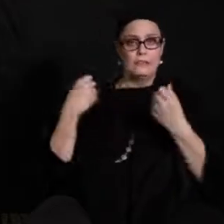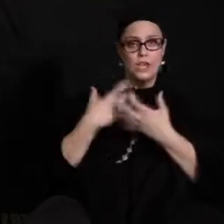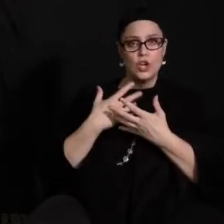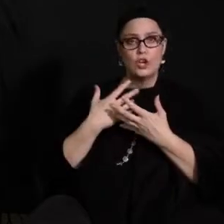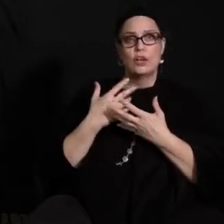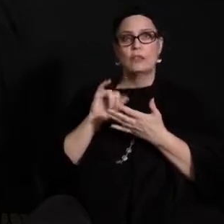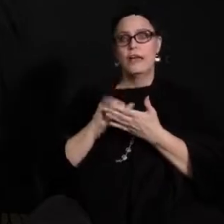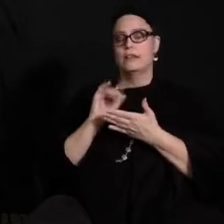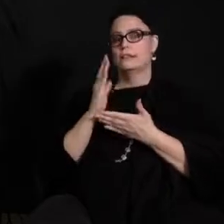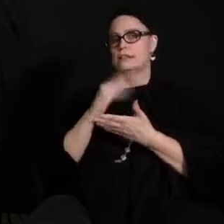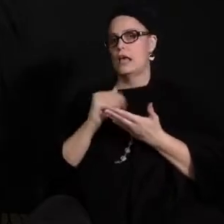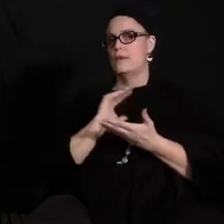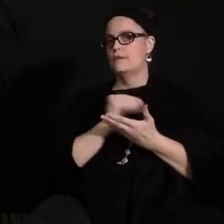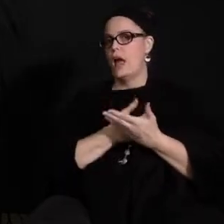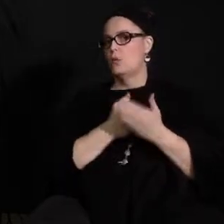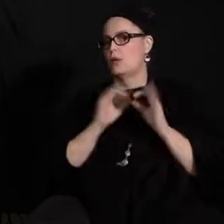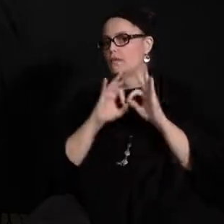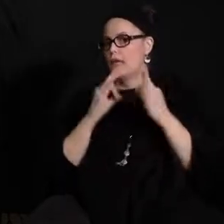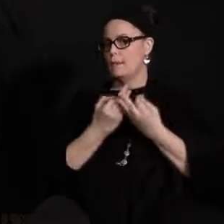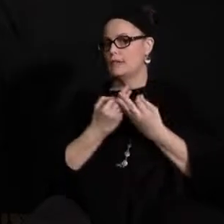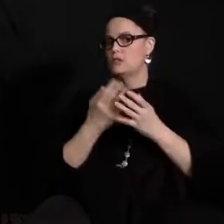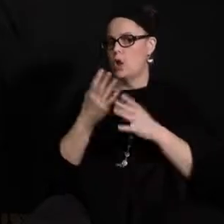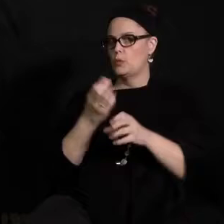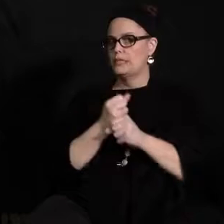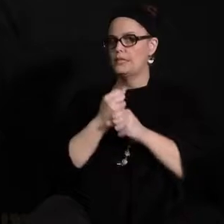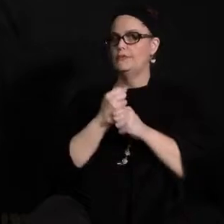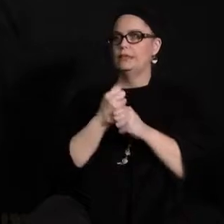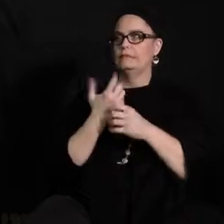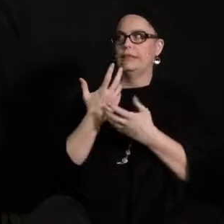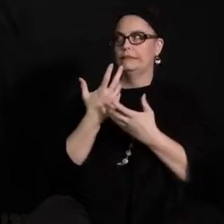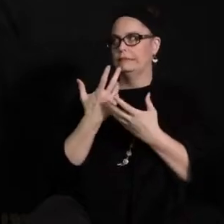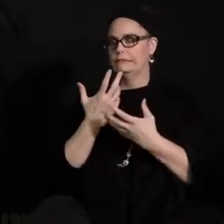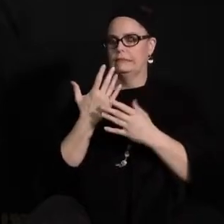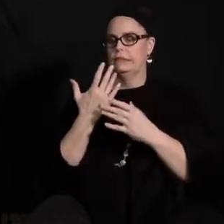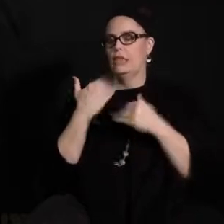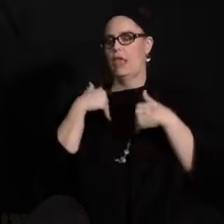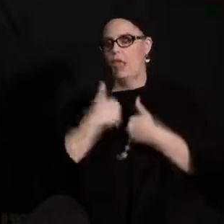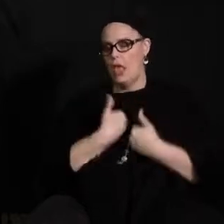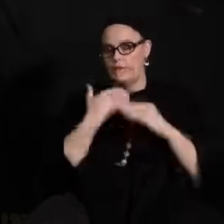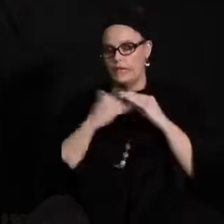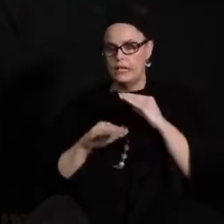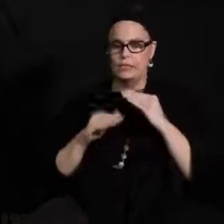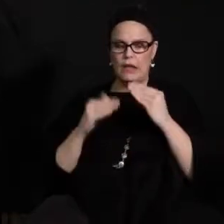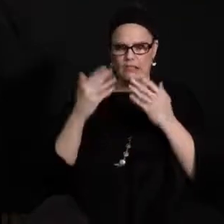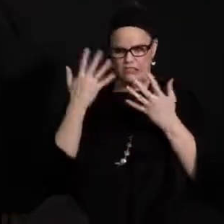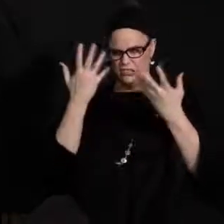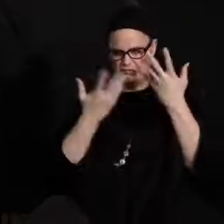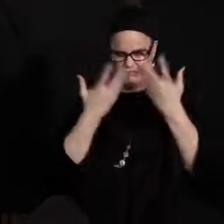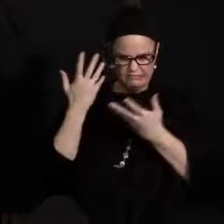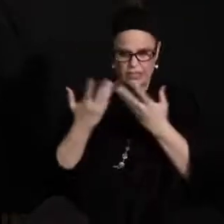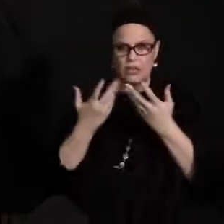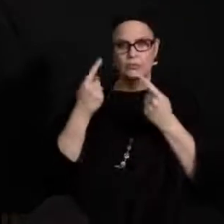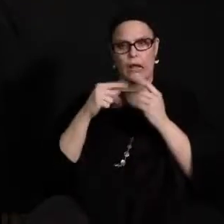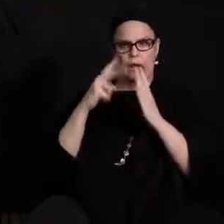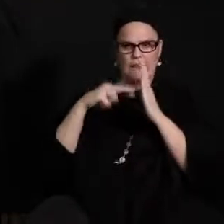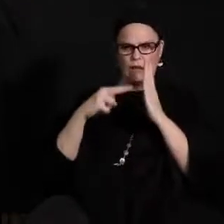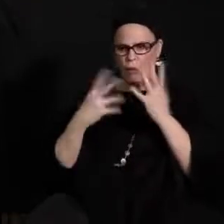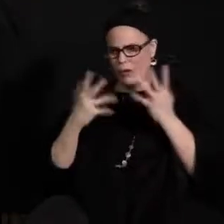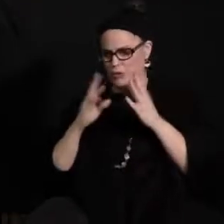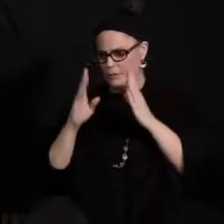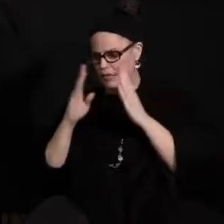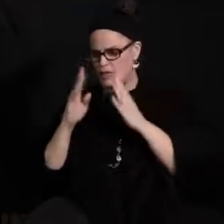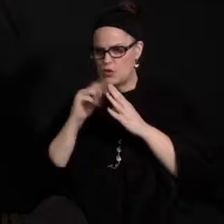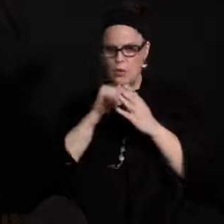families may be getting email fatigue and not sure to cut through the clutter of what to really read and pay attention to.